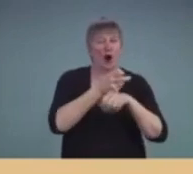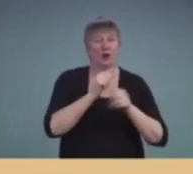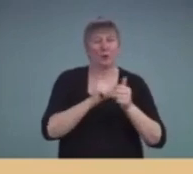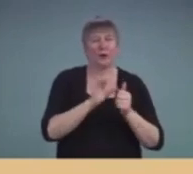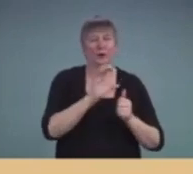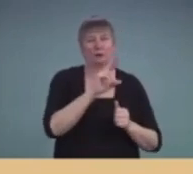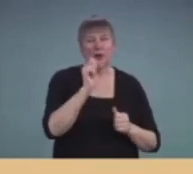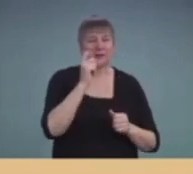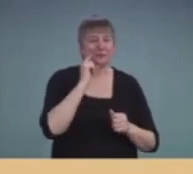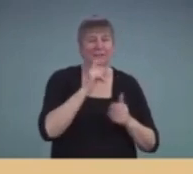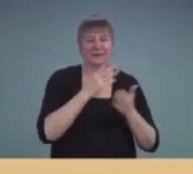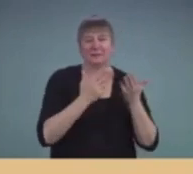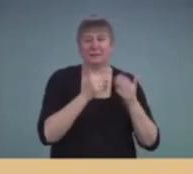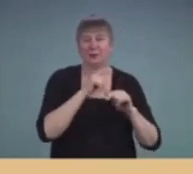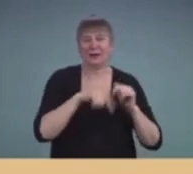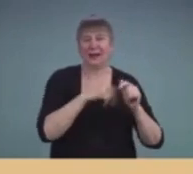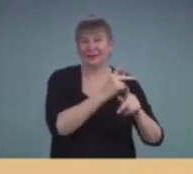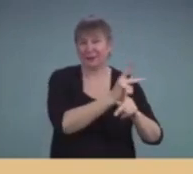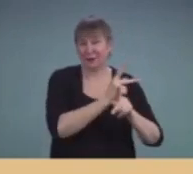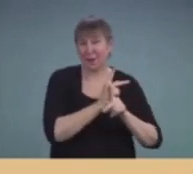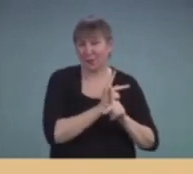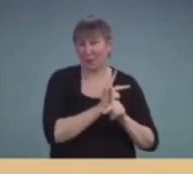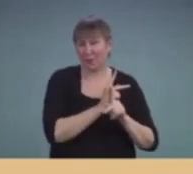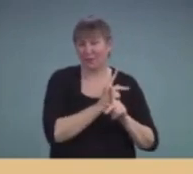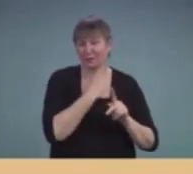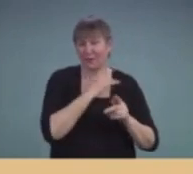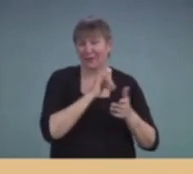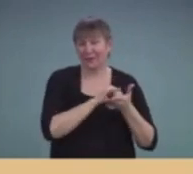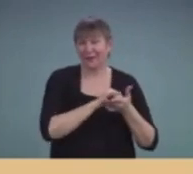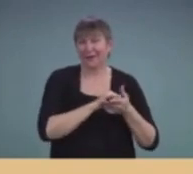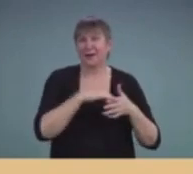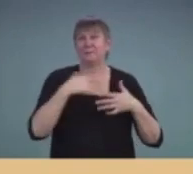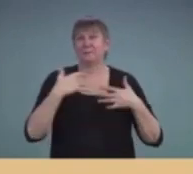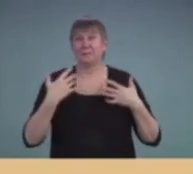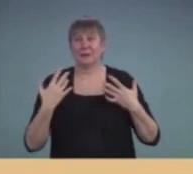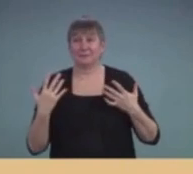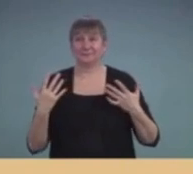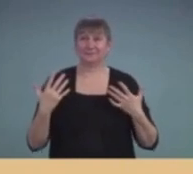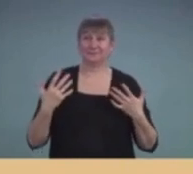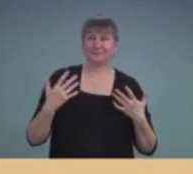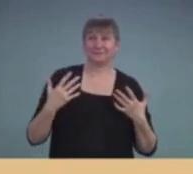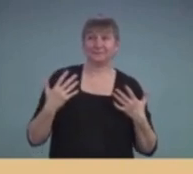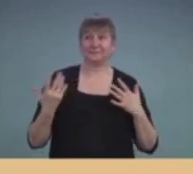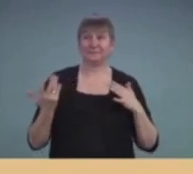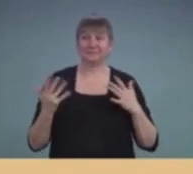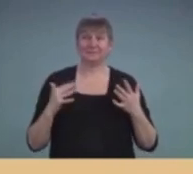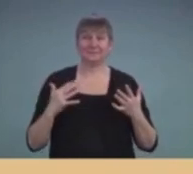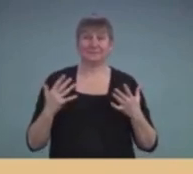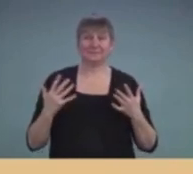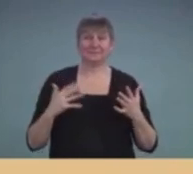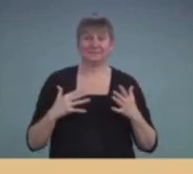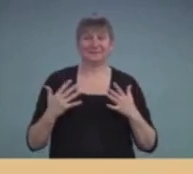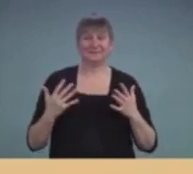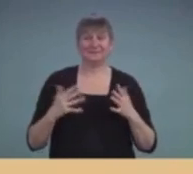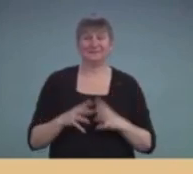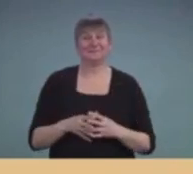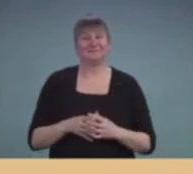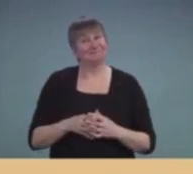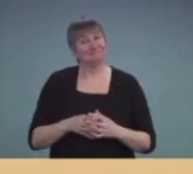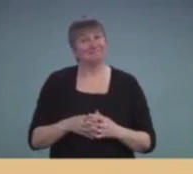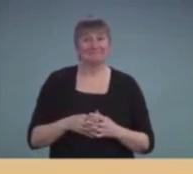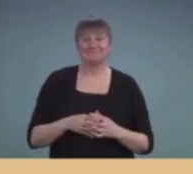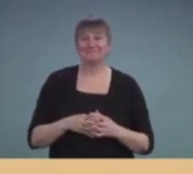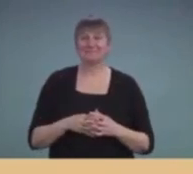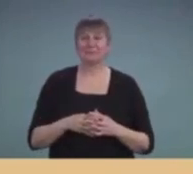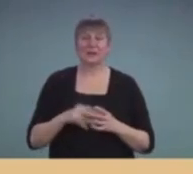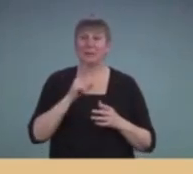loaners that could be used. But I think, you know, it depends on what